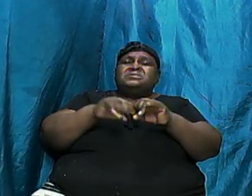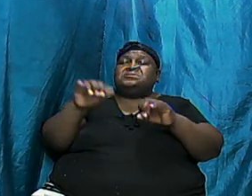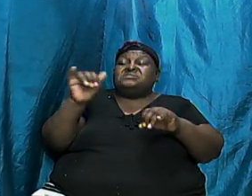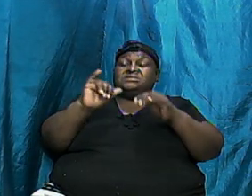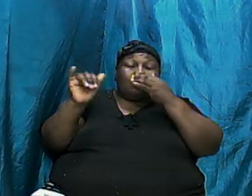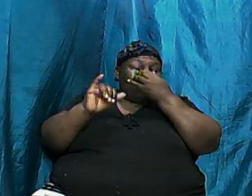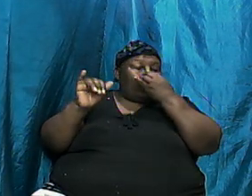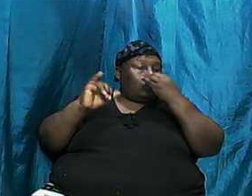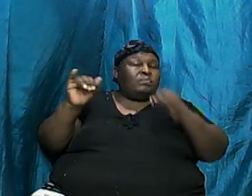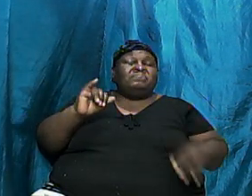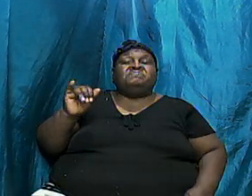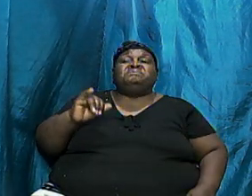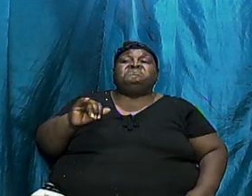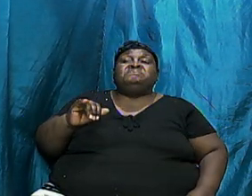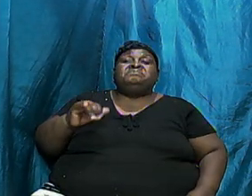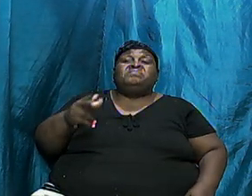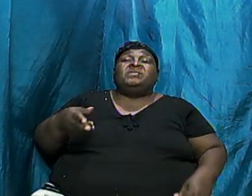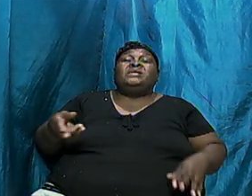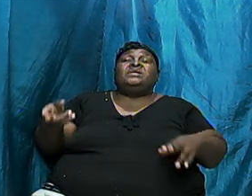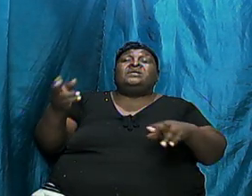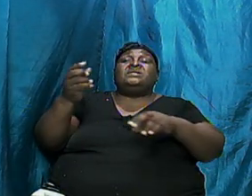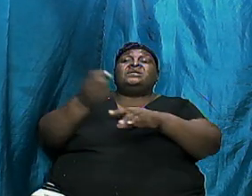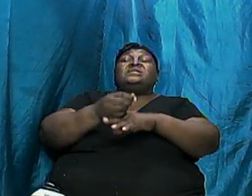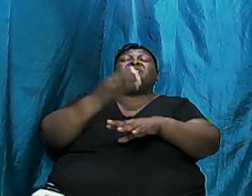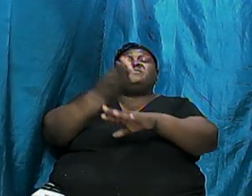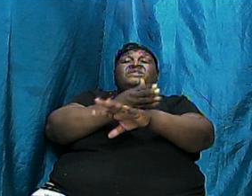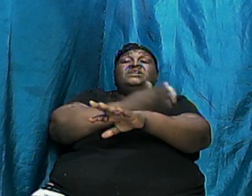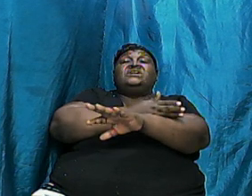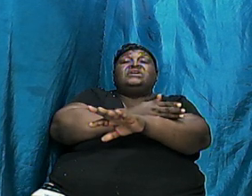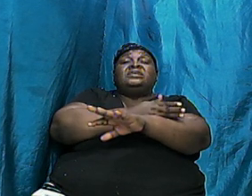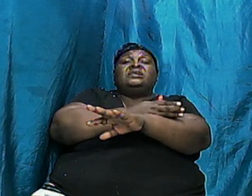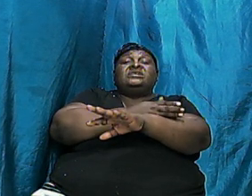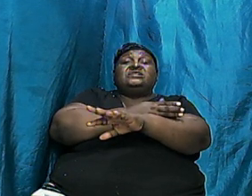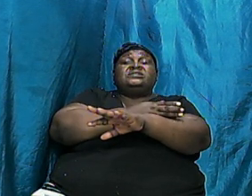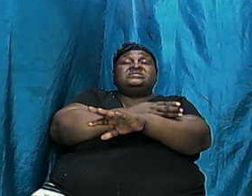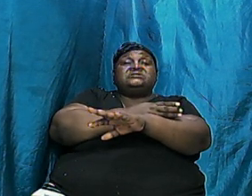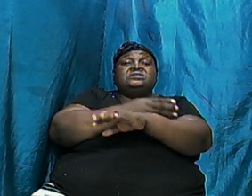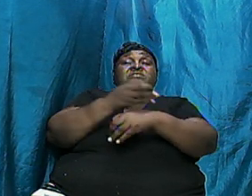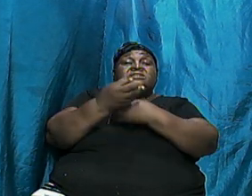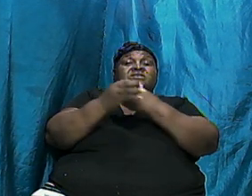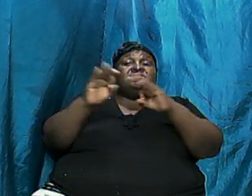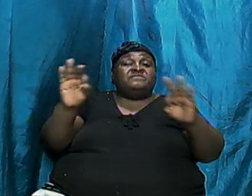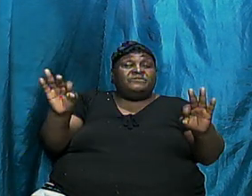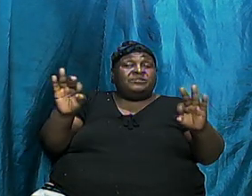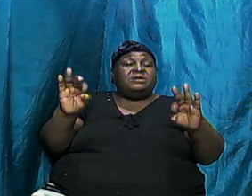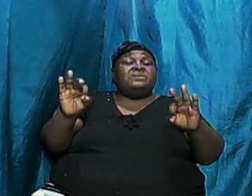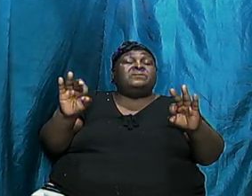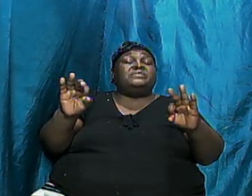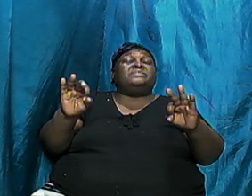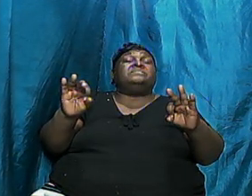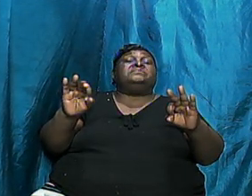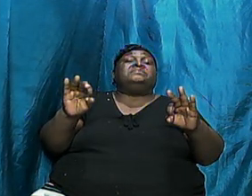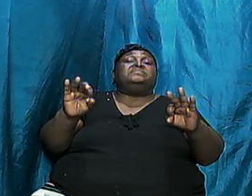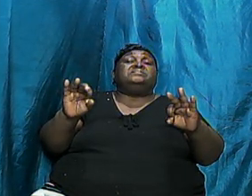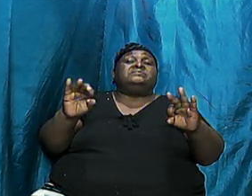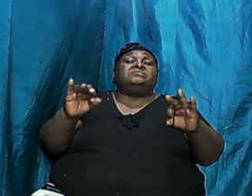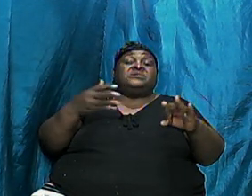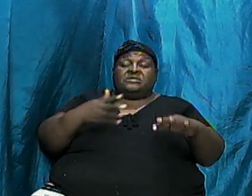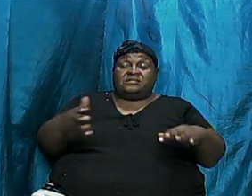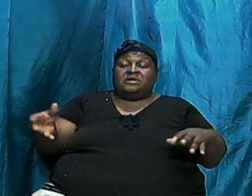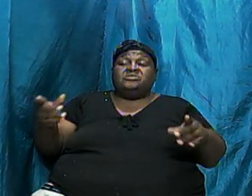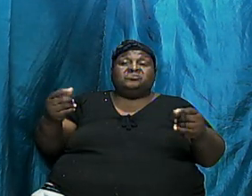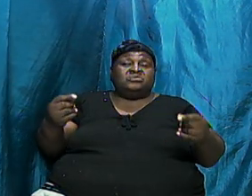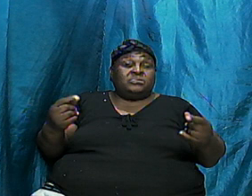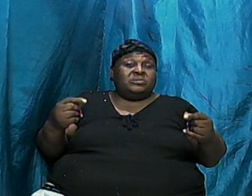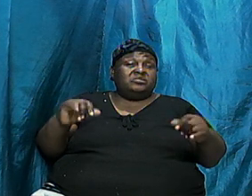Yes, it was an advanced civilization at the time. The things that they were doing, just like now, when we look at